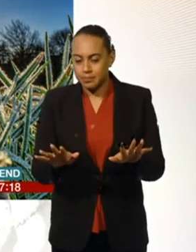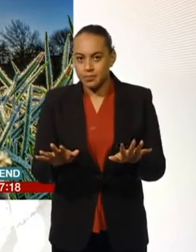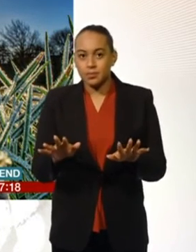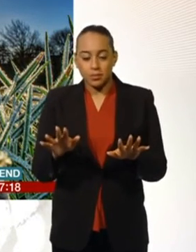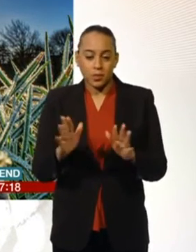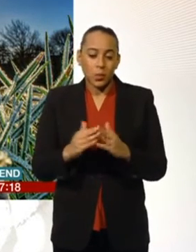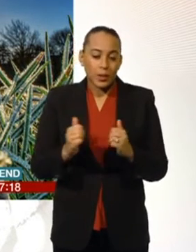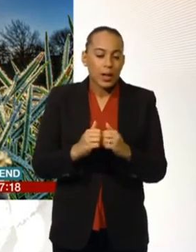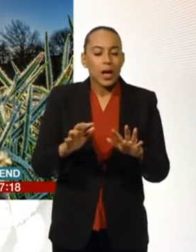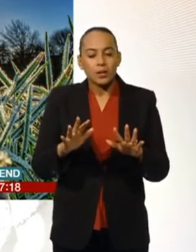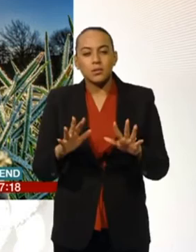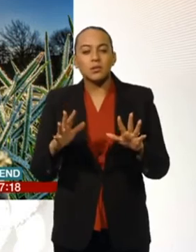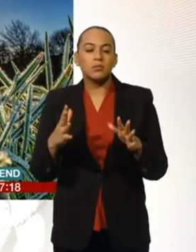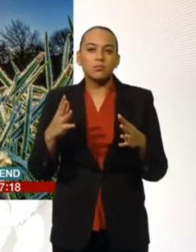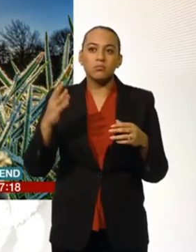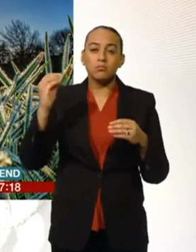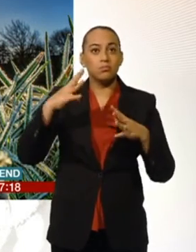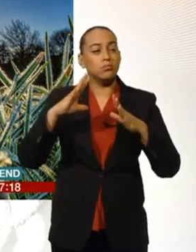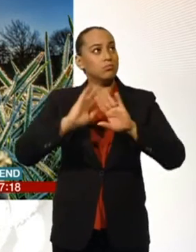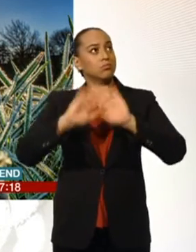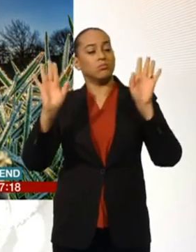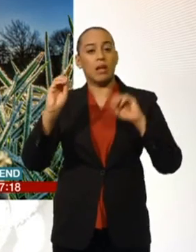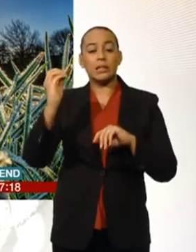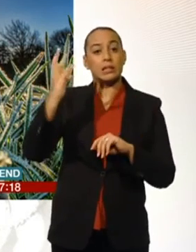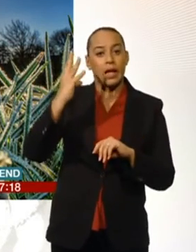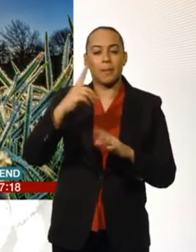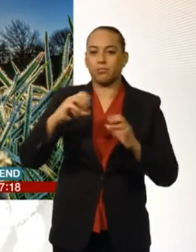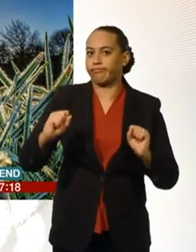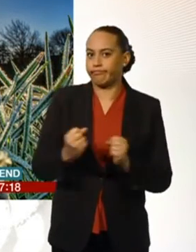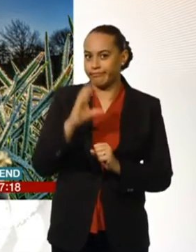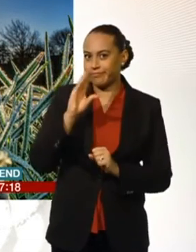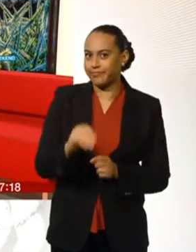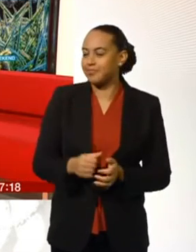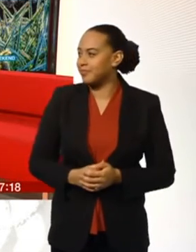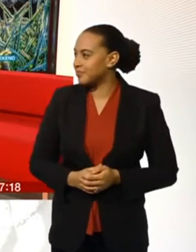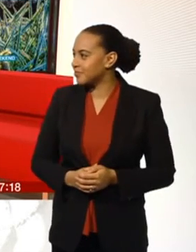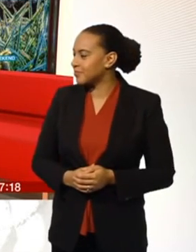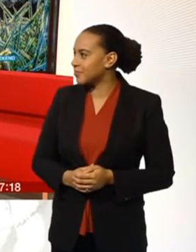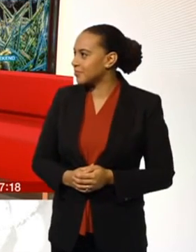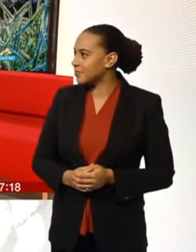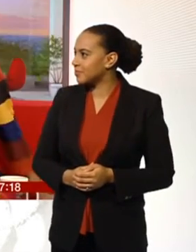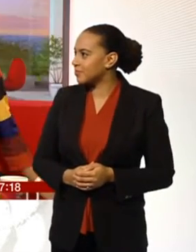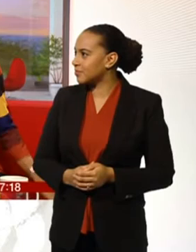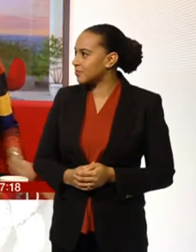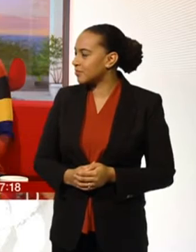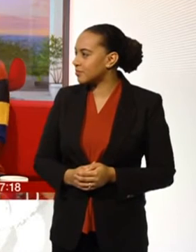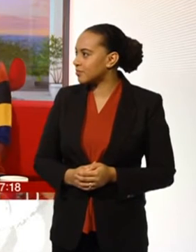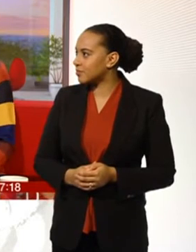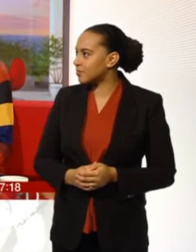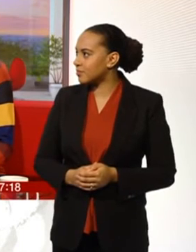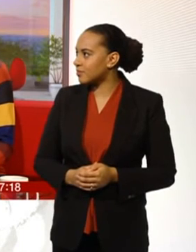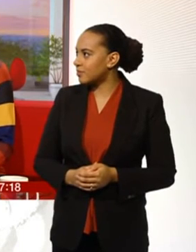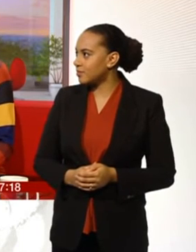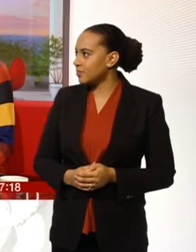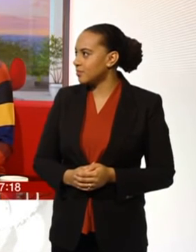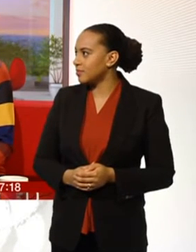of you, the weekend will be dry and for a time fairly sunny. Thank you both. Thanks very much, Matt. you soon. Time now is